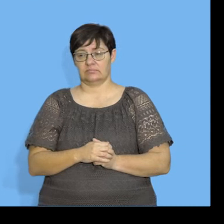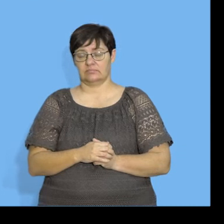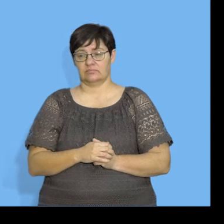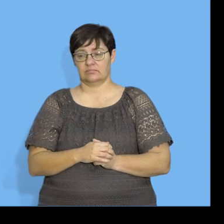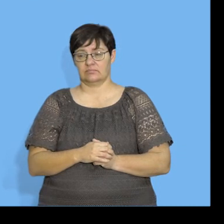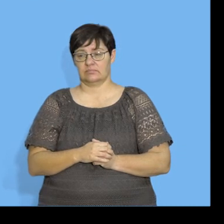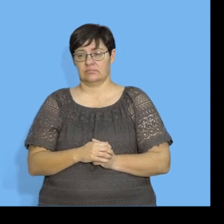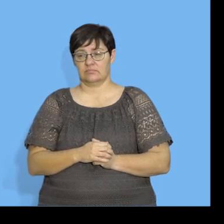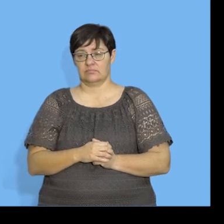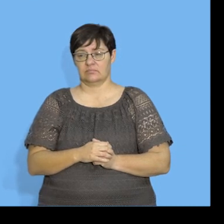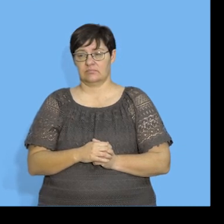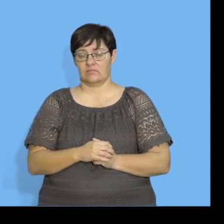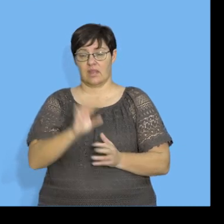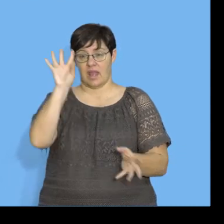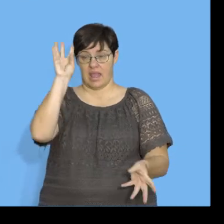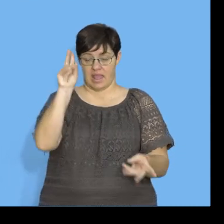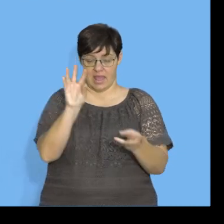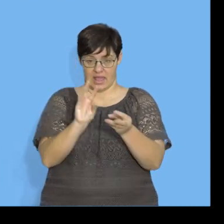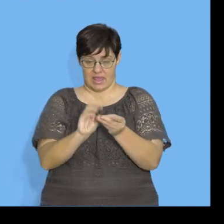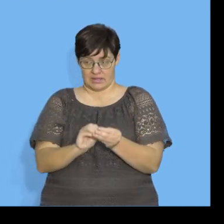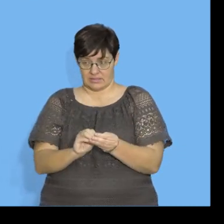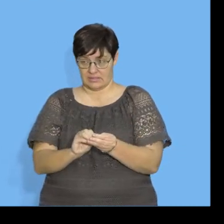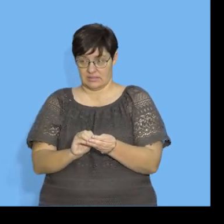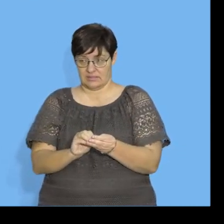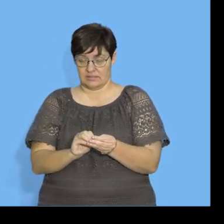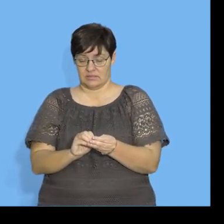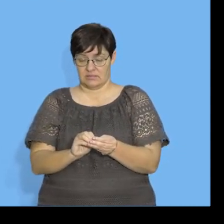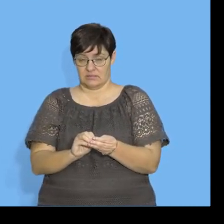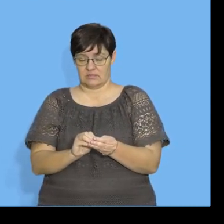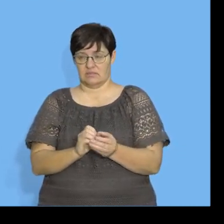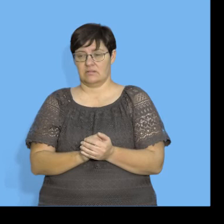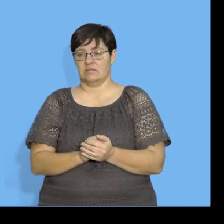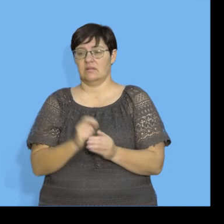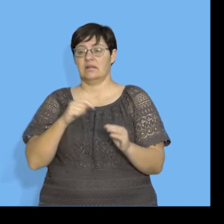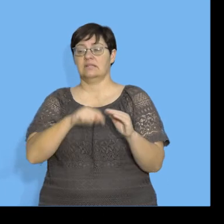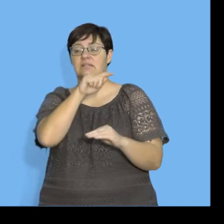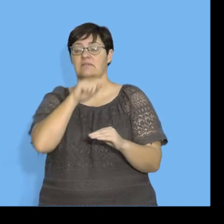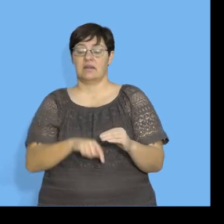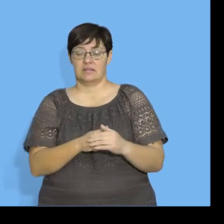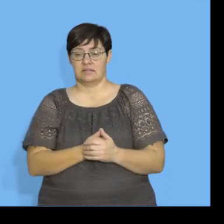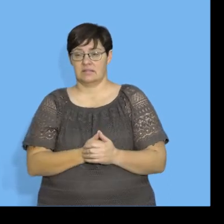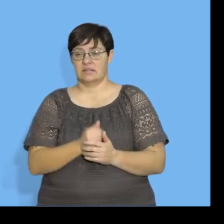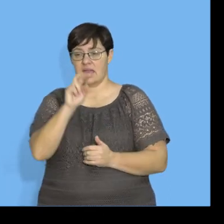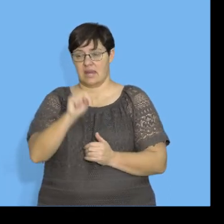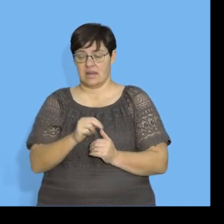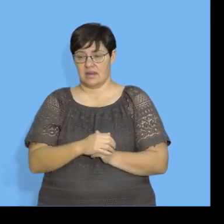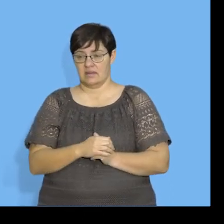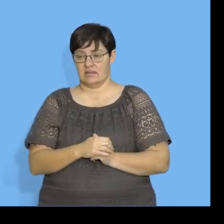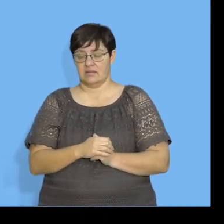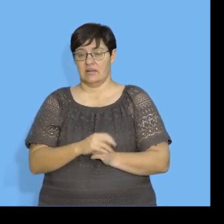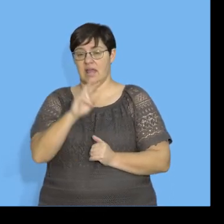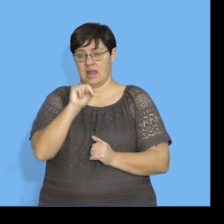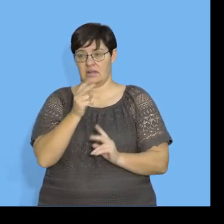we add everything there, are we all together, divided by n.